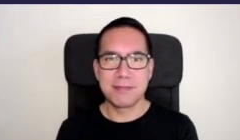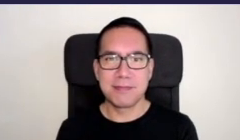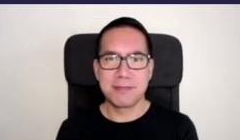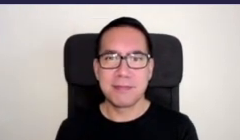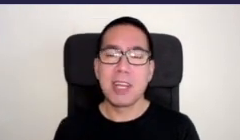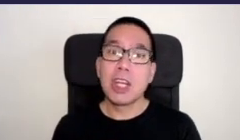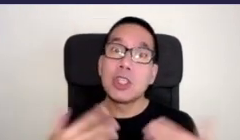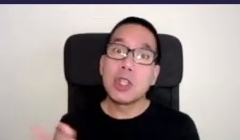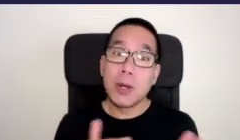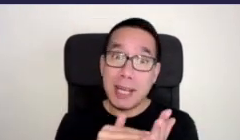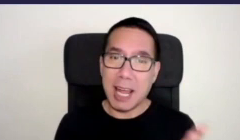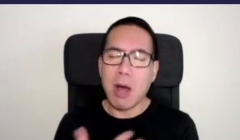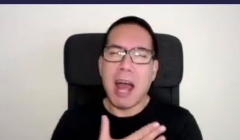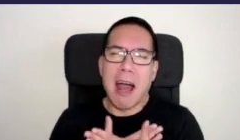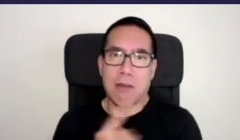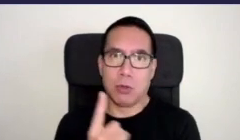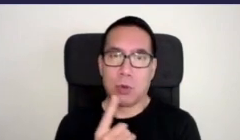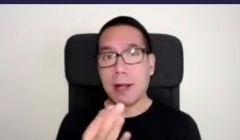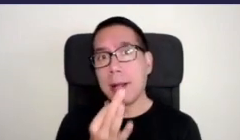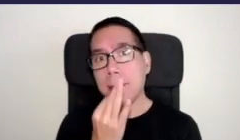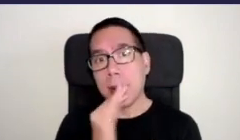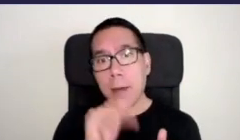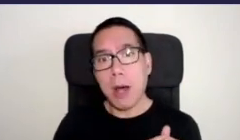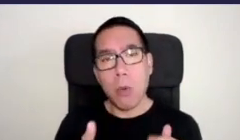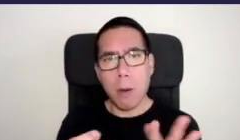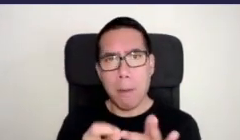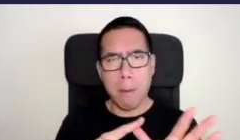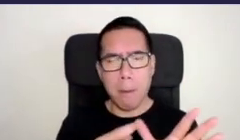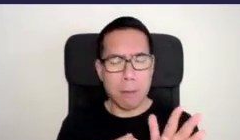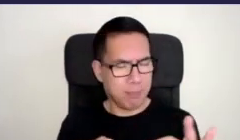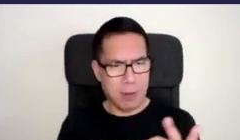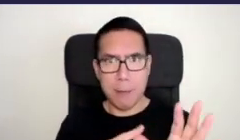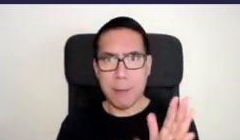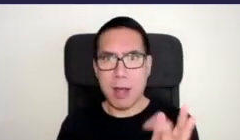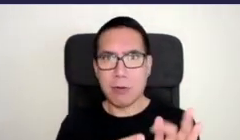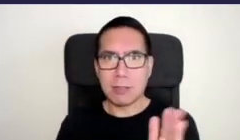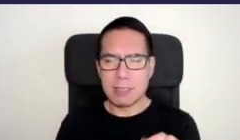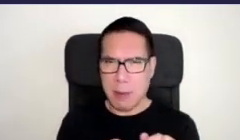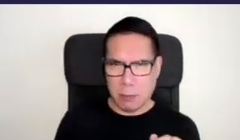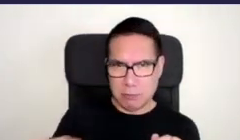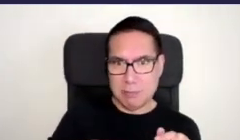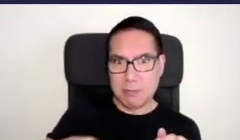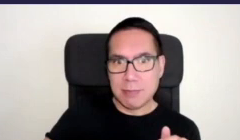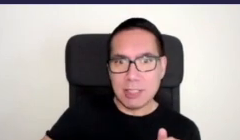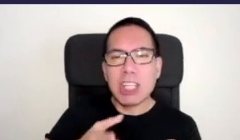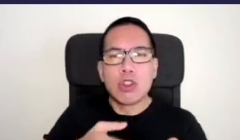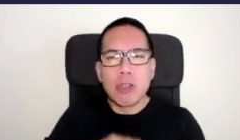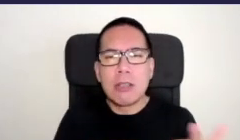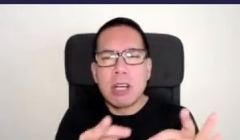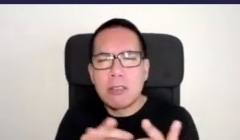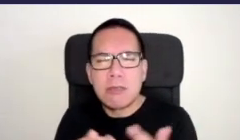so now I'd love to talk a little bit about our barren spaces and a bit about street gardening in order to get to